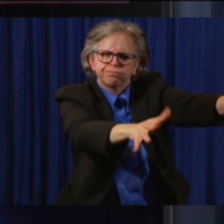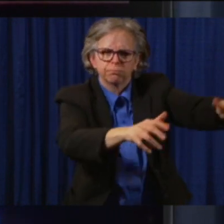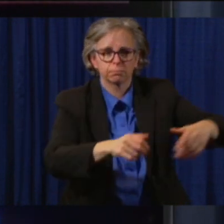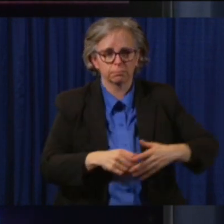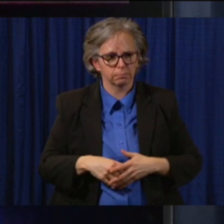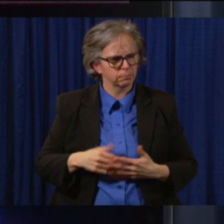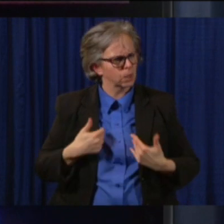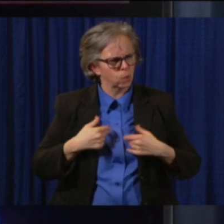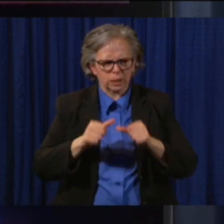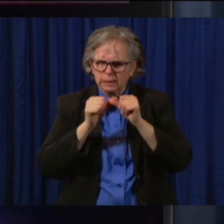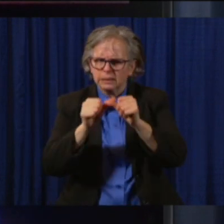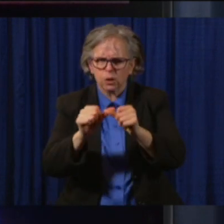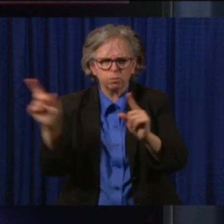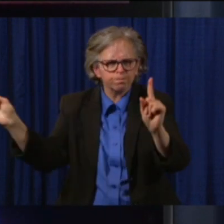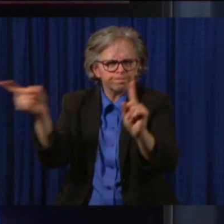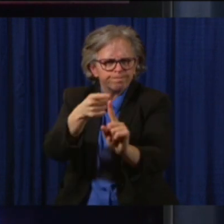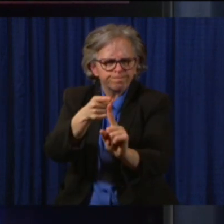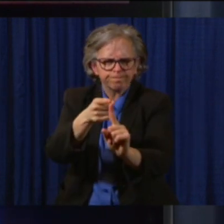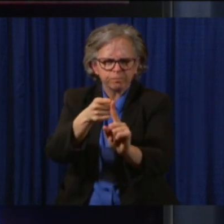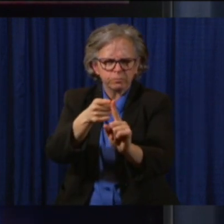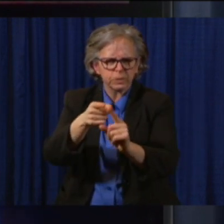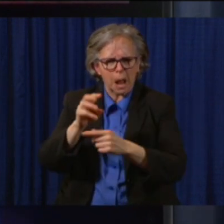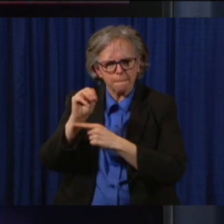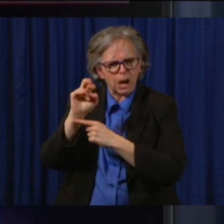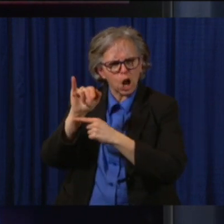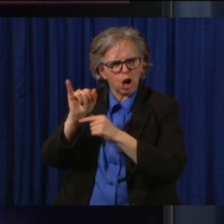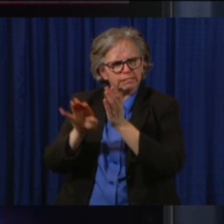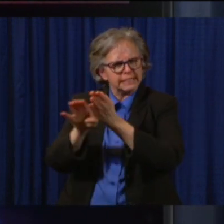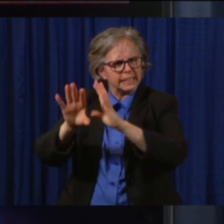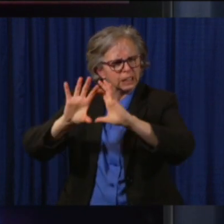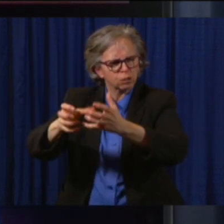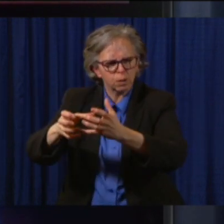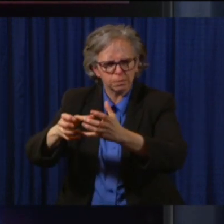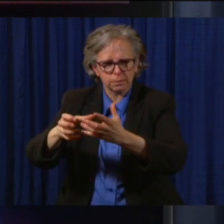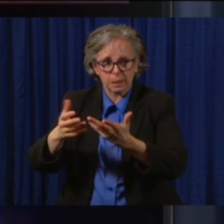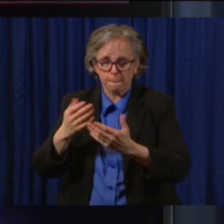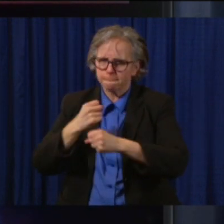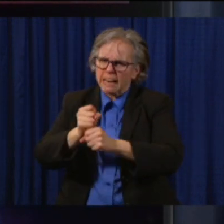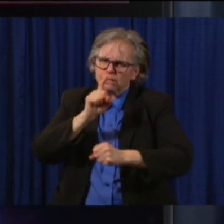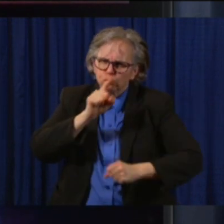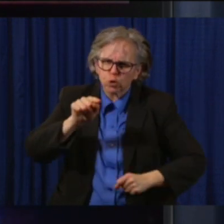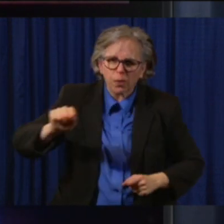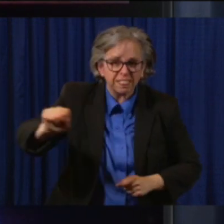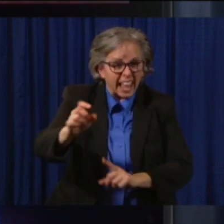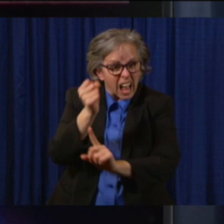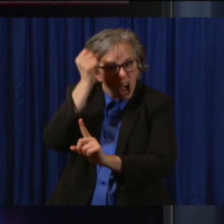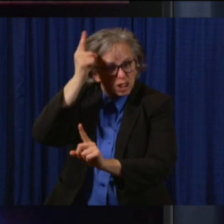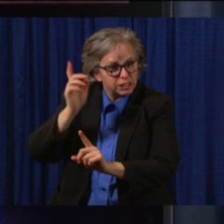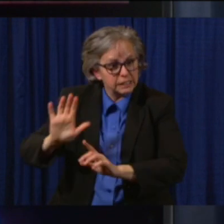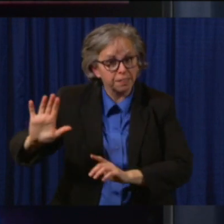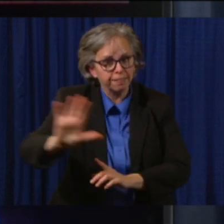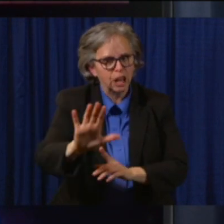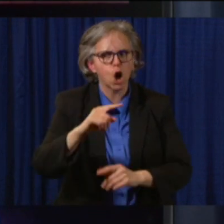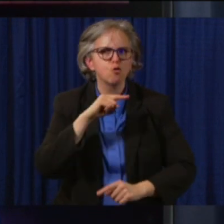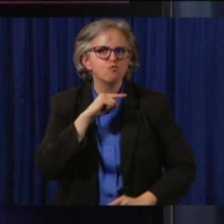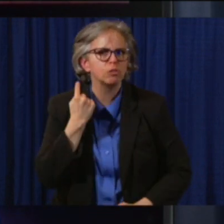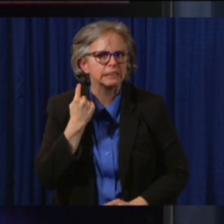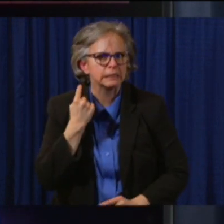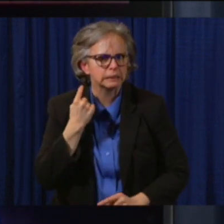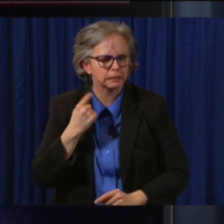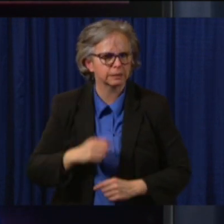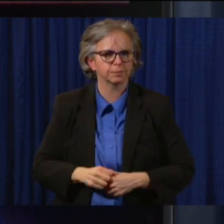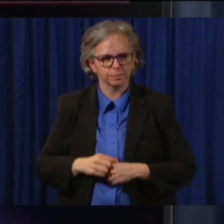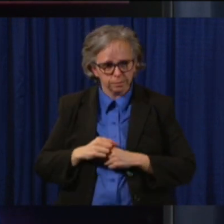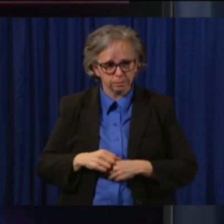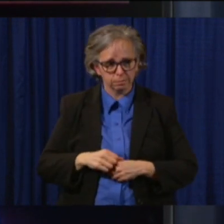risk. And so, I'll close there with saying, I thank you and I thank Ohio